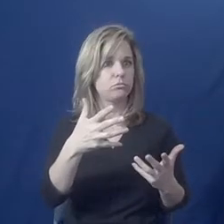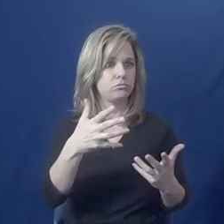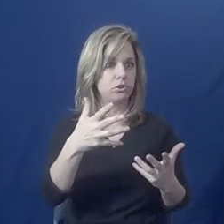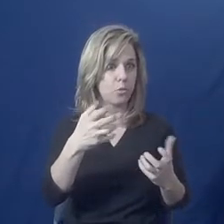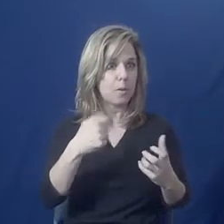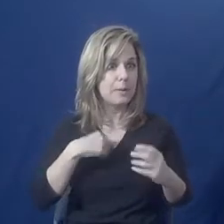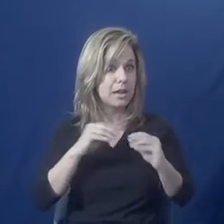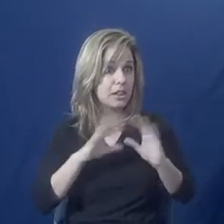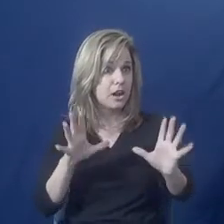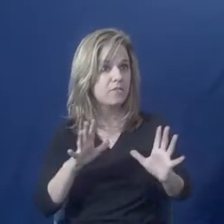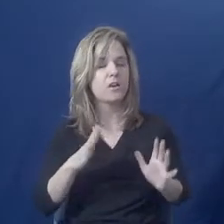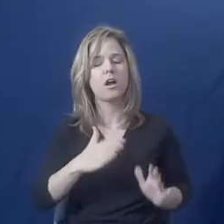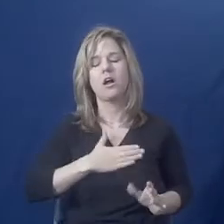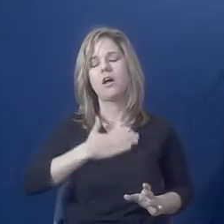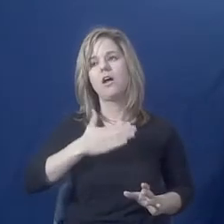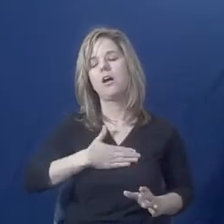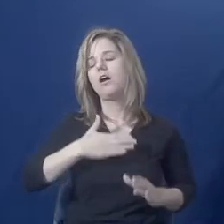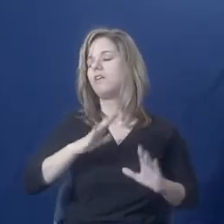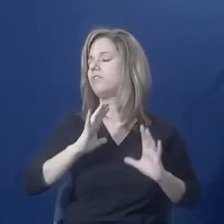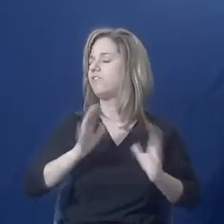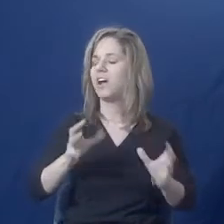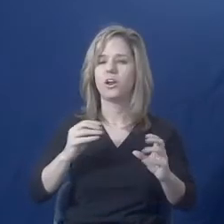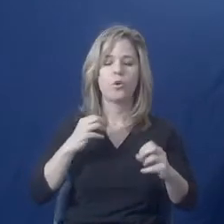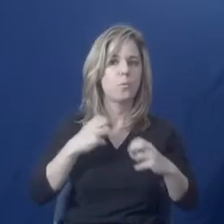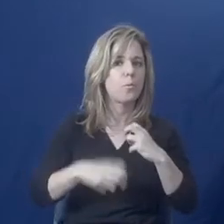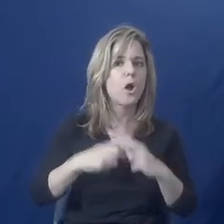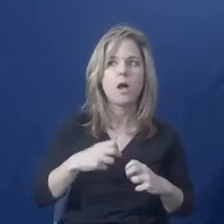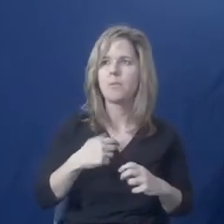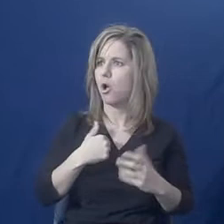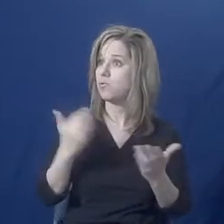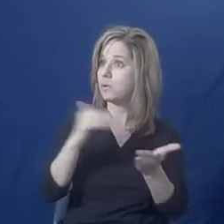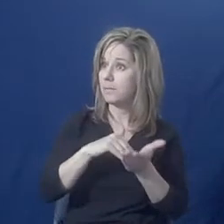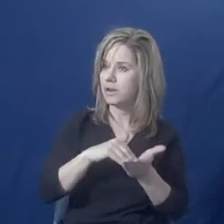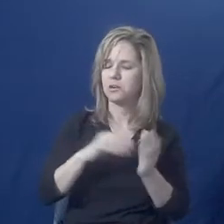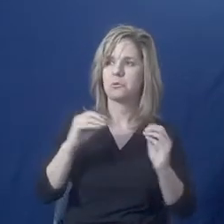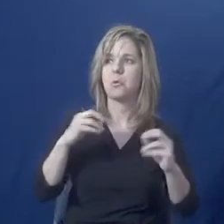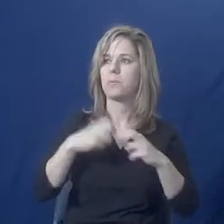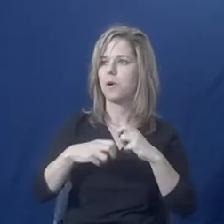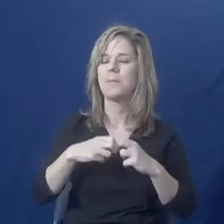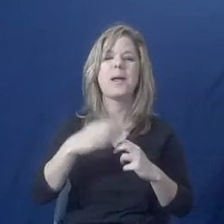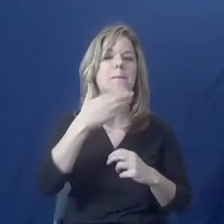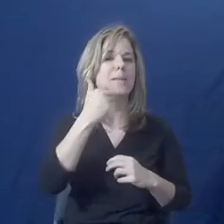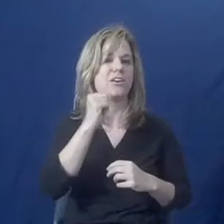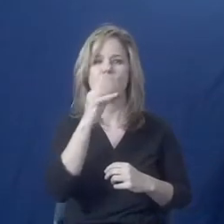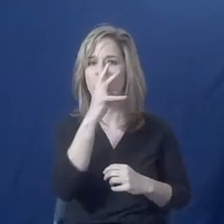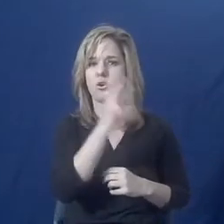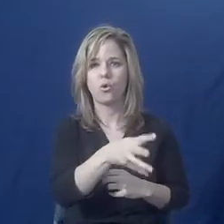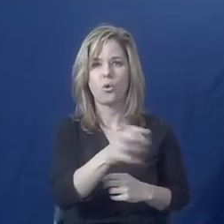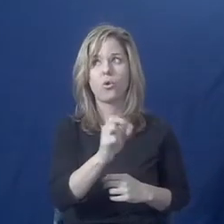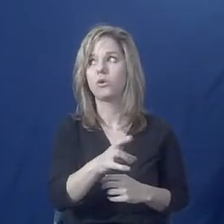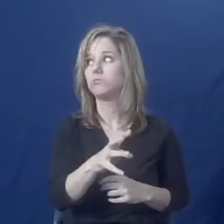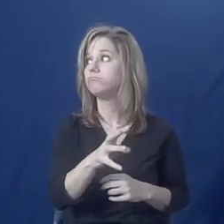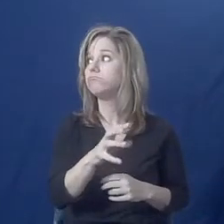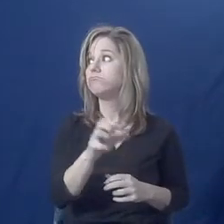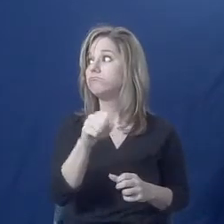that you asked them to repeat it, then you just ignored them or you pretended you understood.